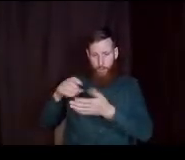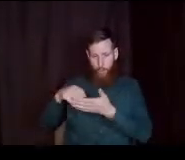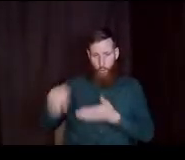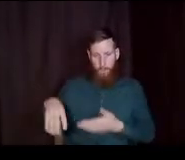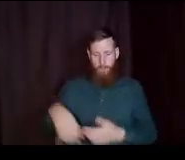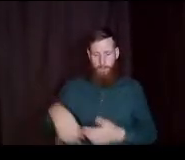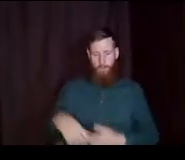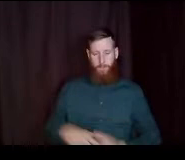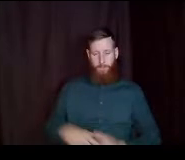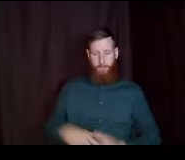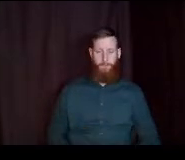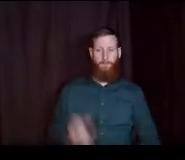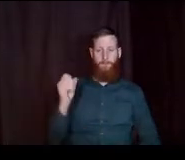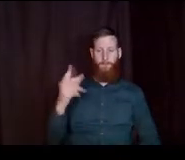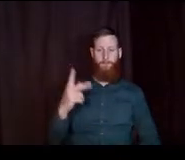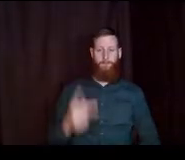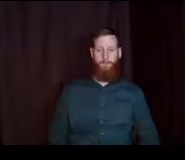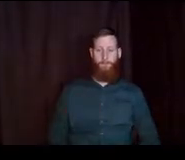OK.